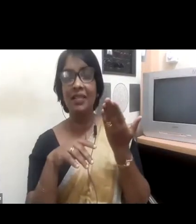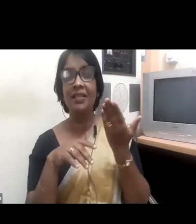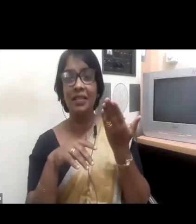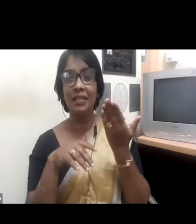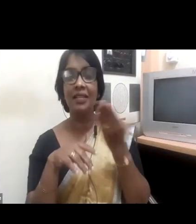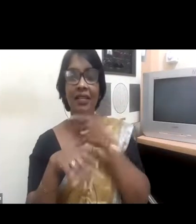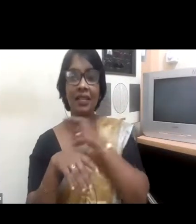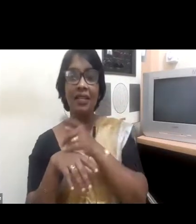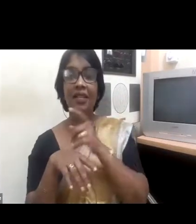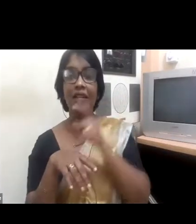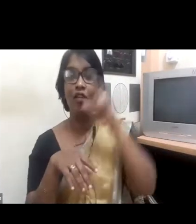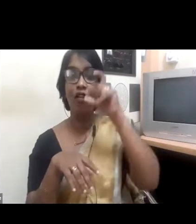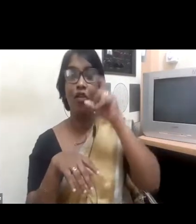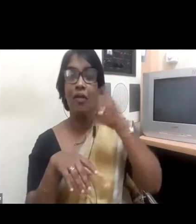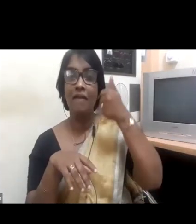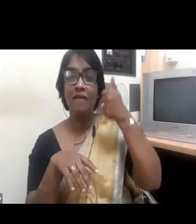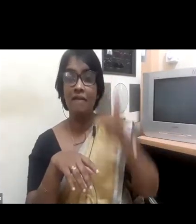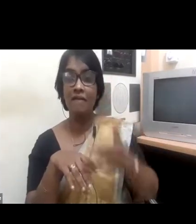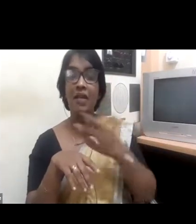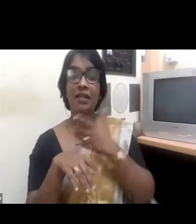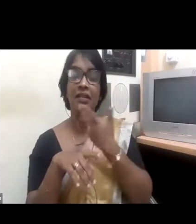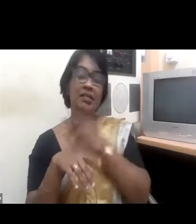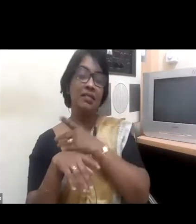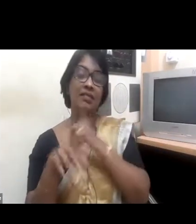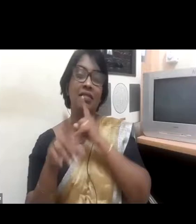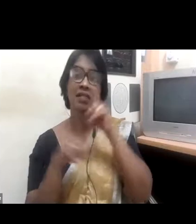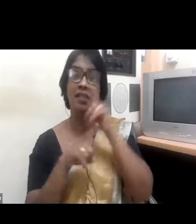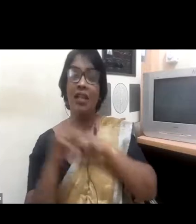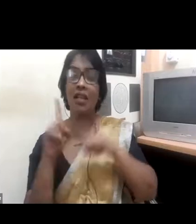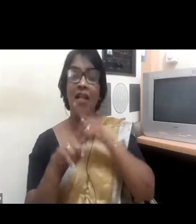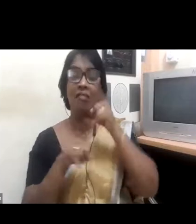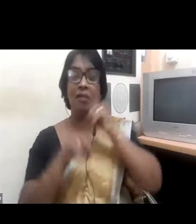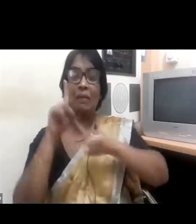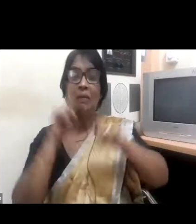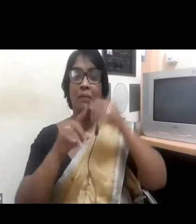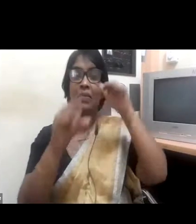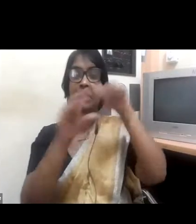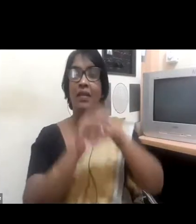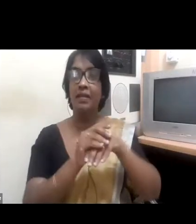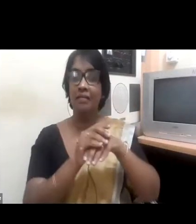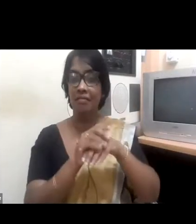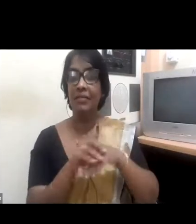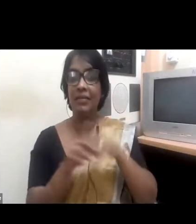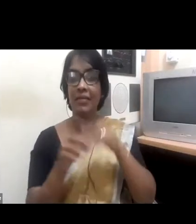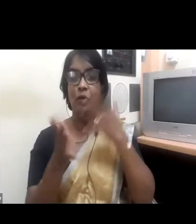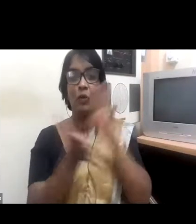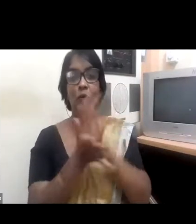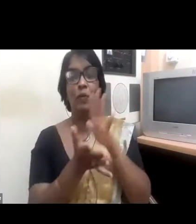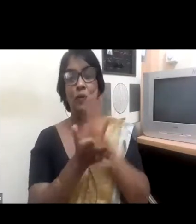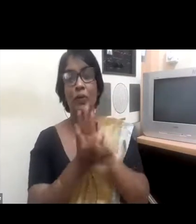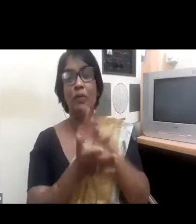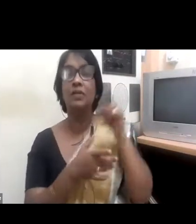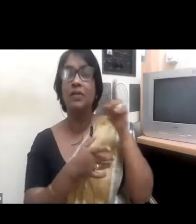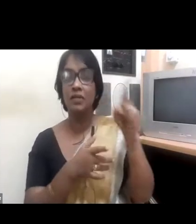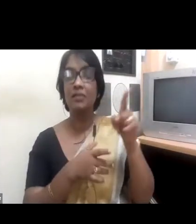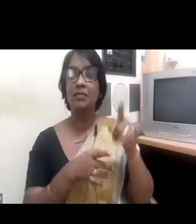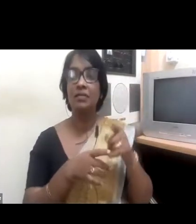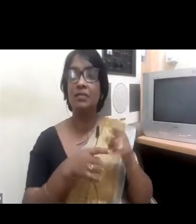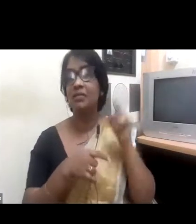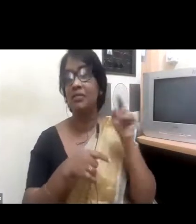she had to attend a board meeting and some award ceremonies. So as a result, the bench boy is